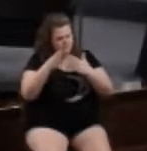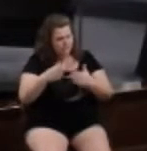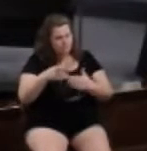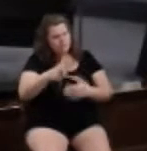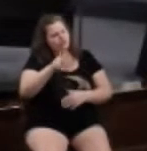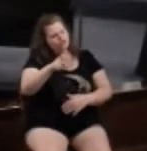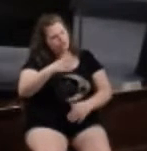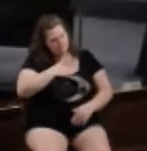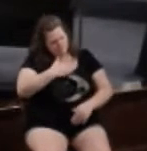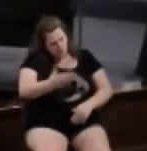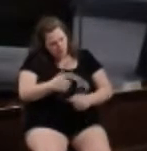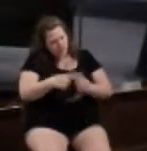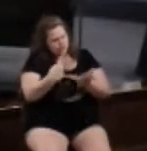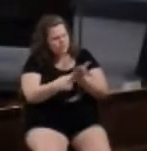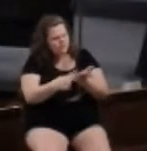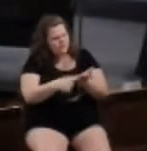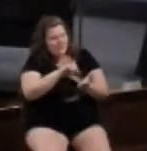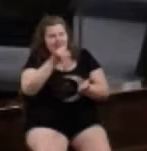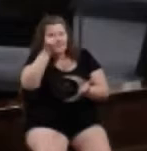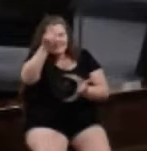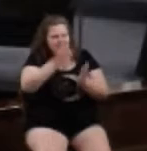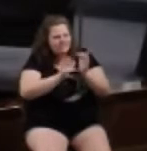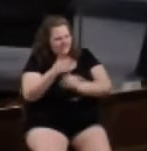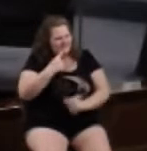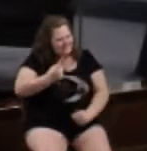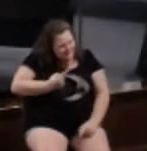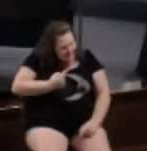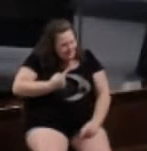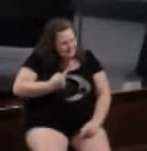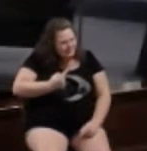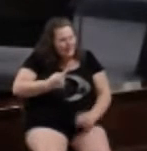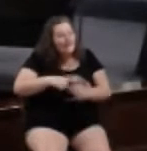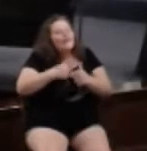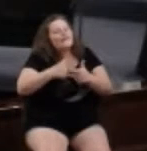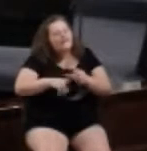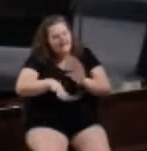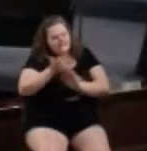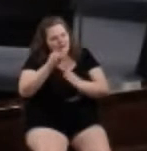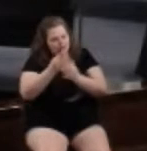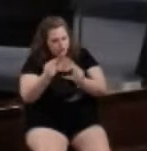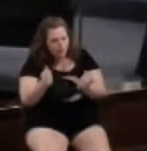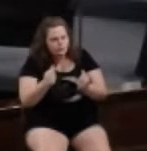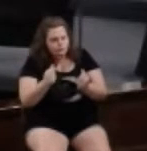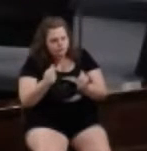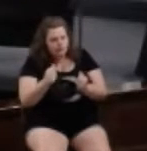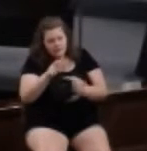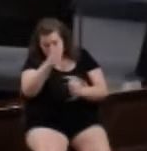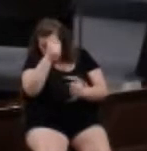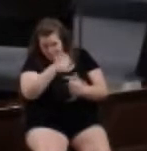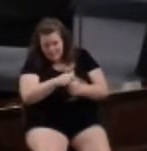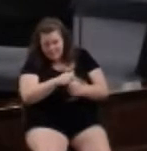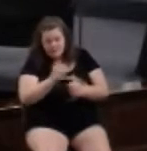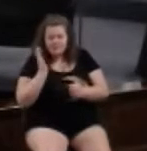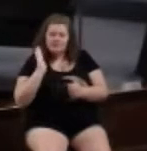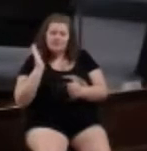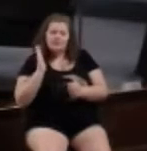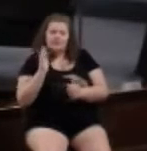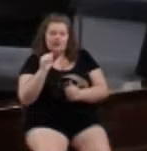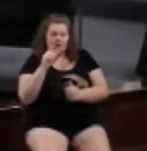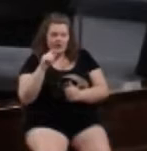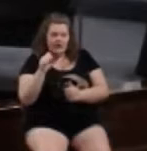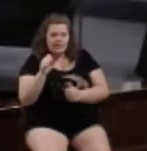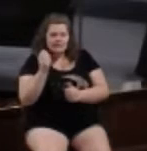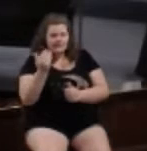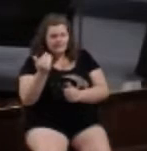should be willing to talk about it, just like Jesus tells us to, and then find a solution. If you remember back in Acts